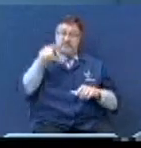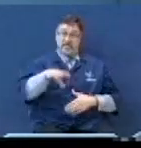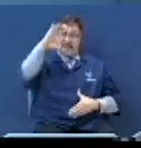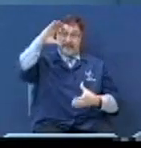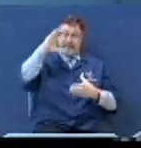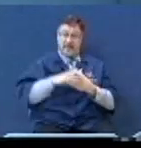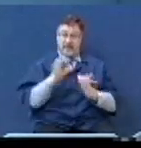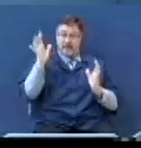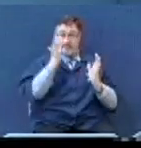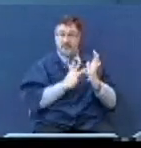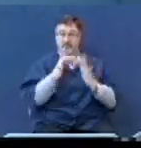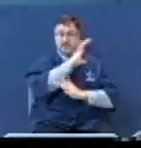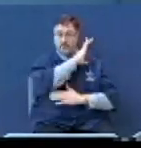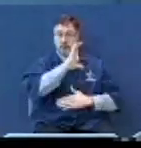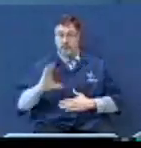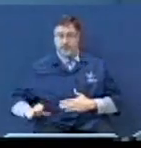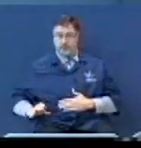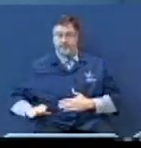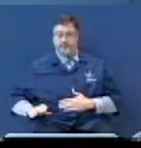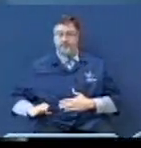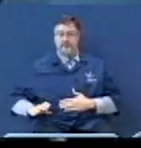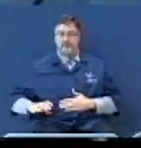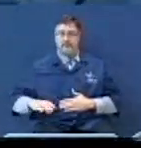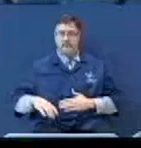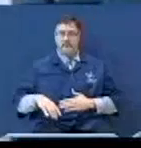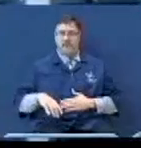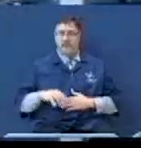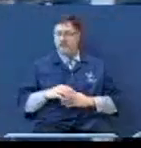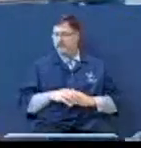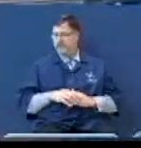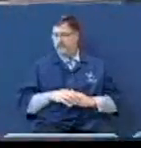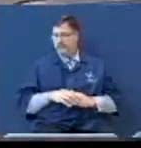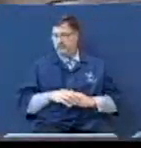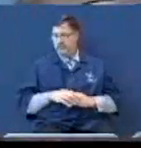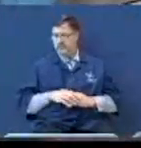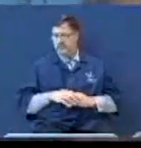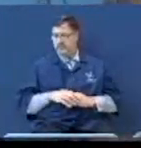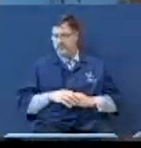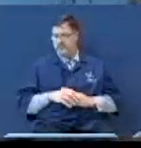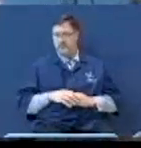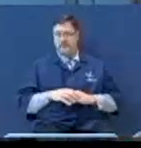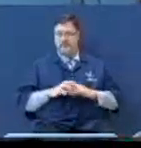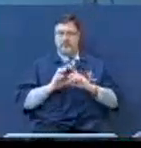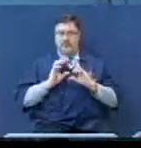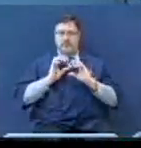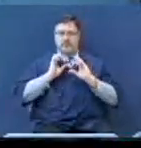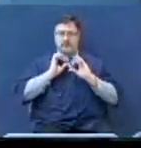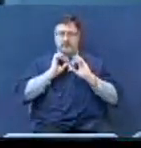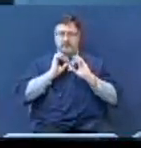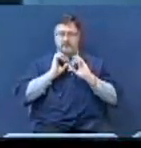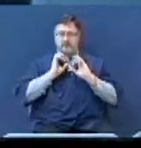Christ and she came with a water pot and left with a well.